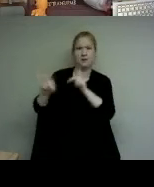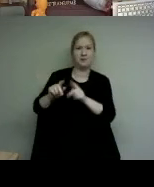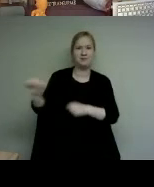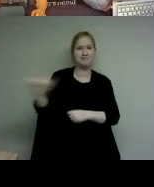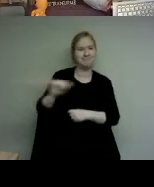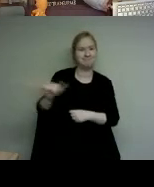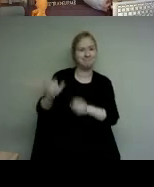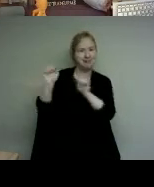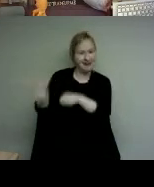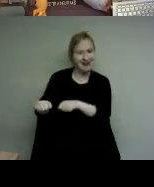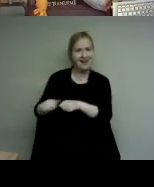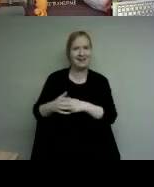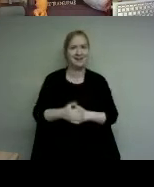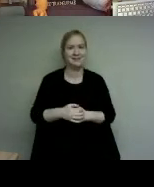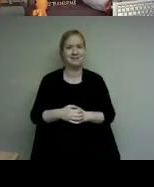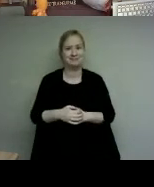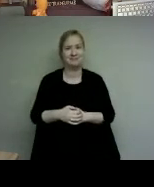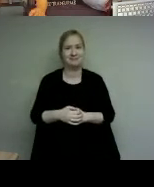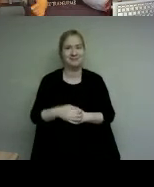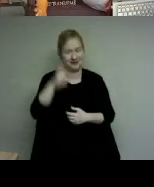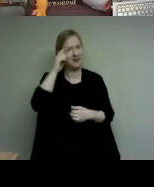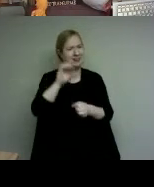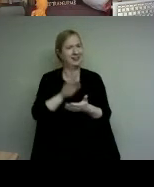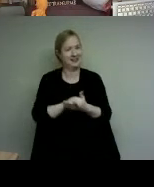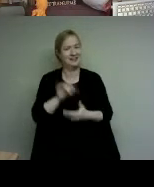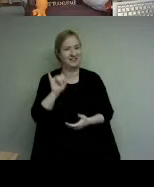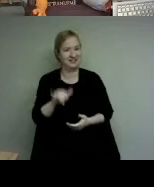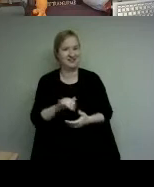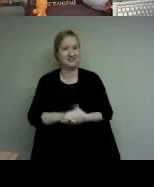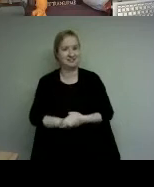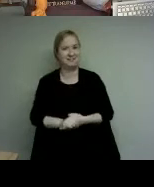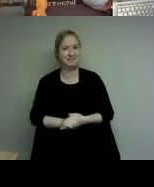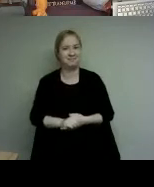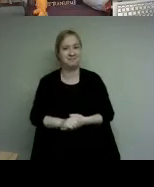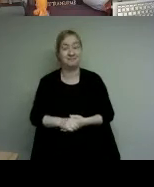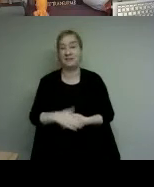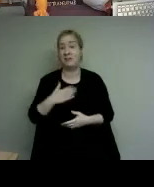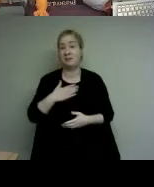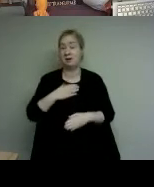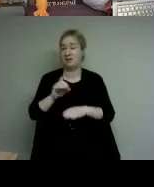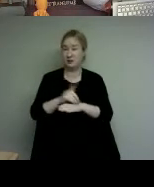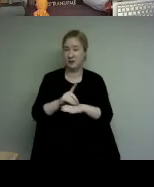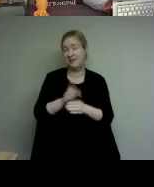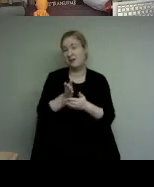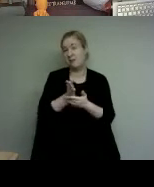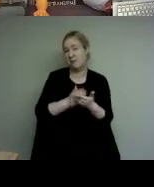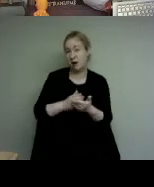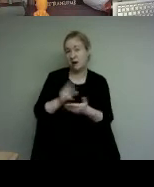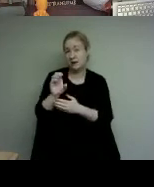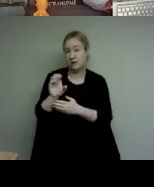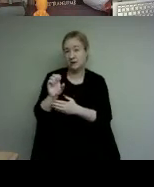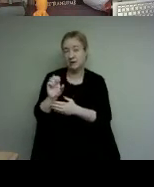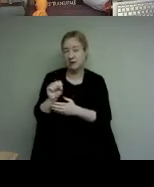and everyone else out there can do it as well so presently part of my duties with the manitoba construction sector council